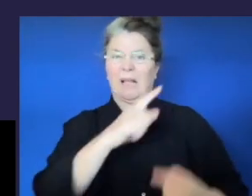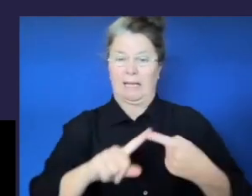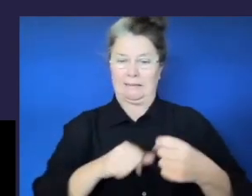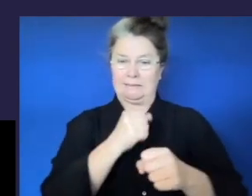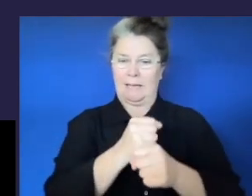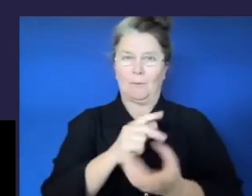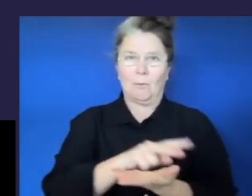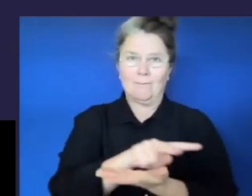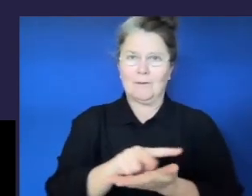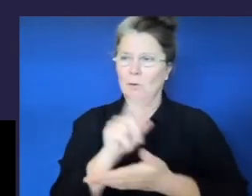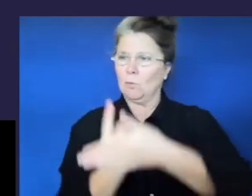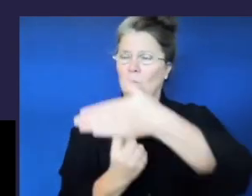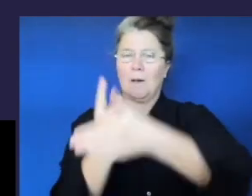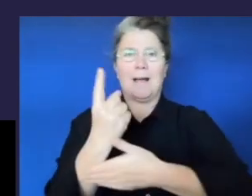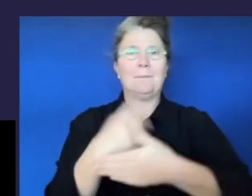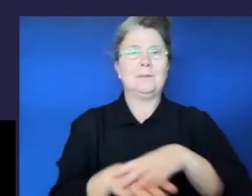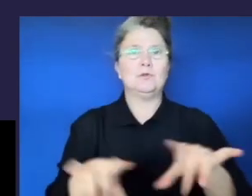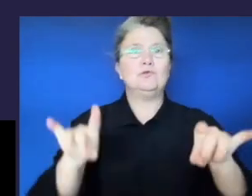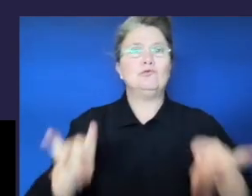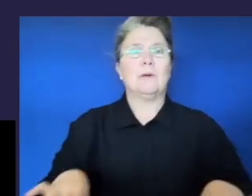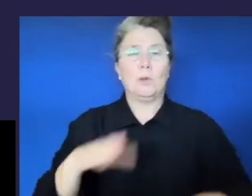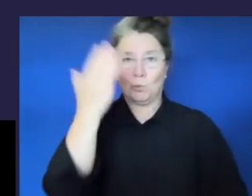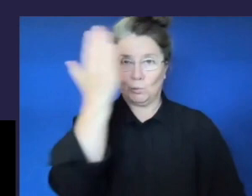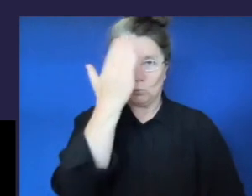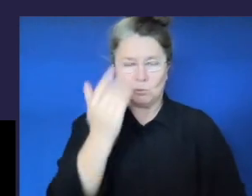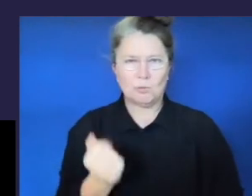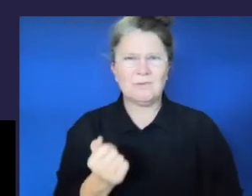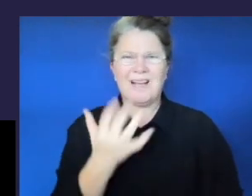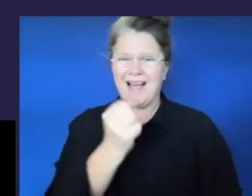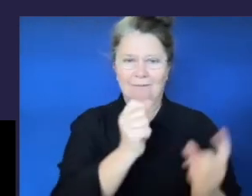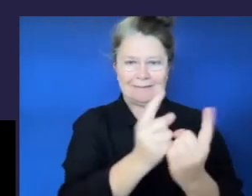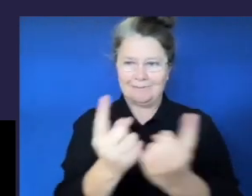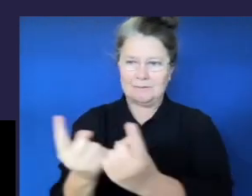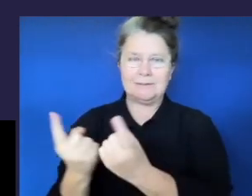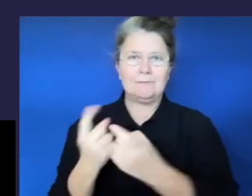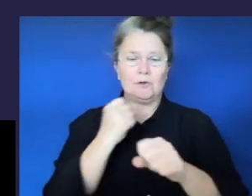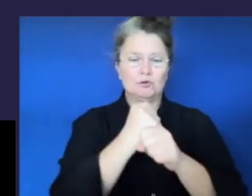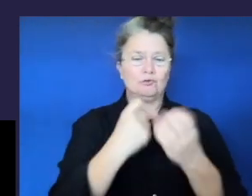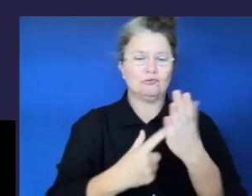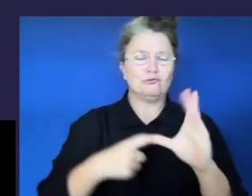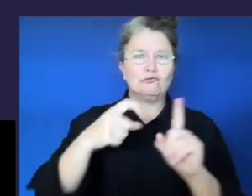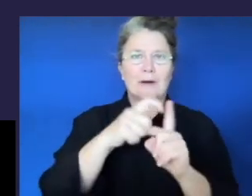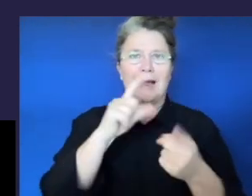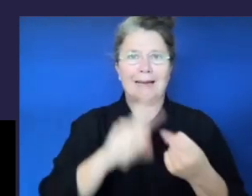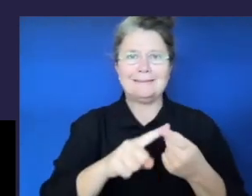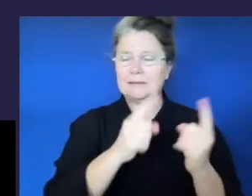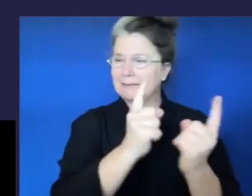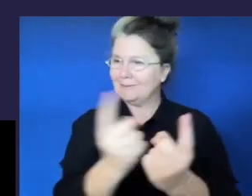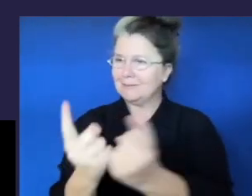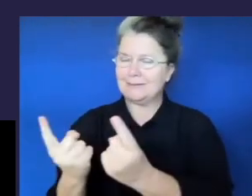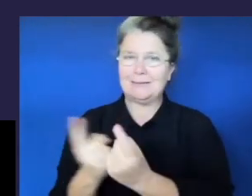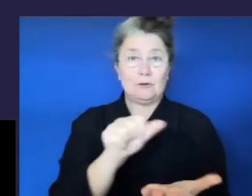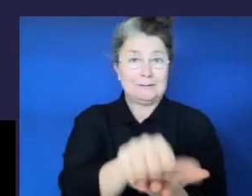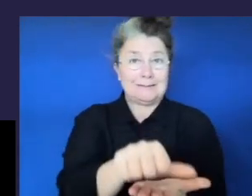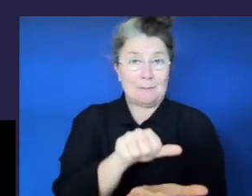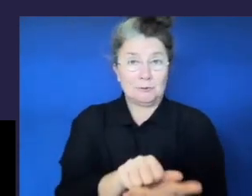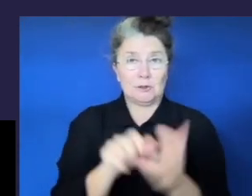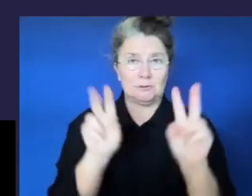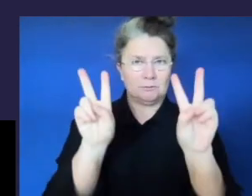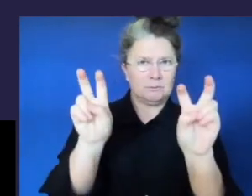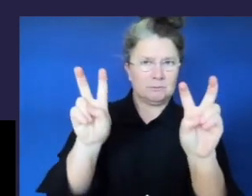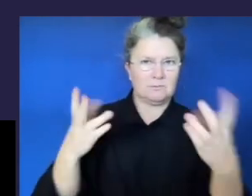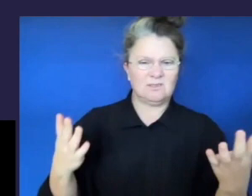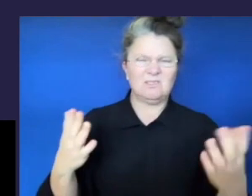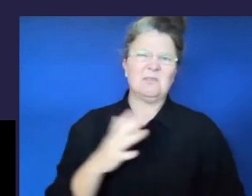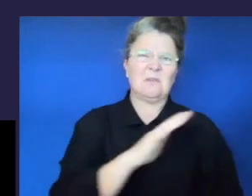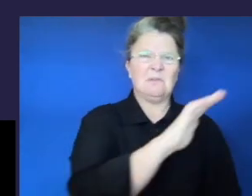Australian schools. There are a range of grade levels and topics captured within the videos, with each ranging from 5 to